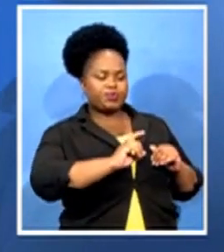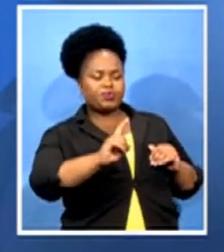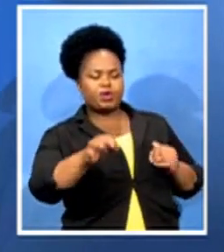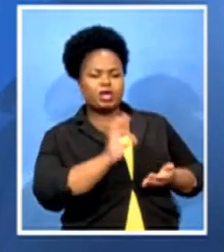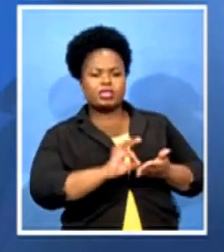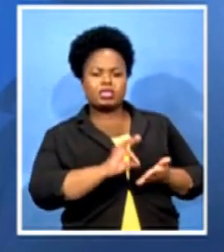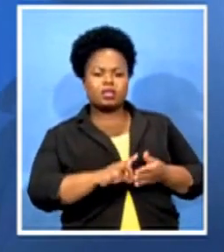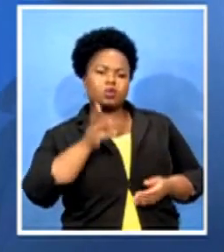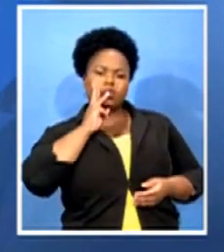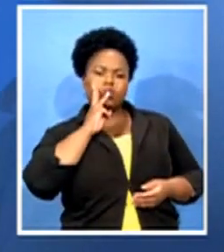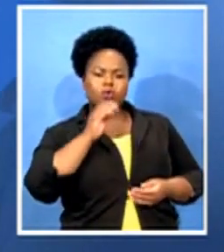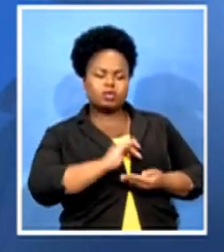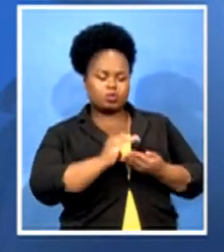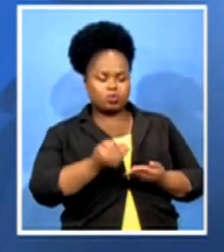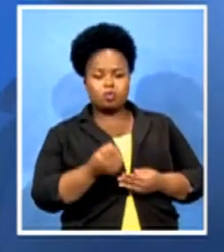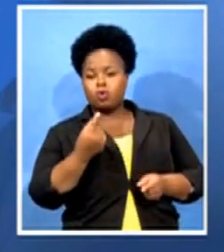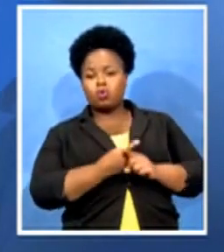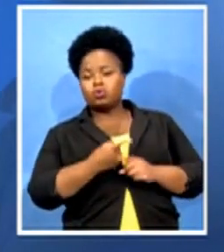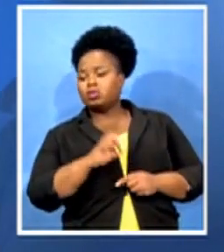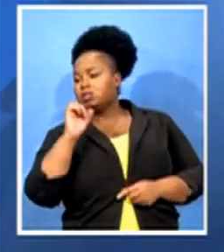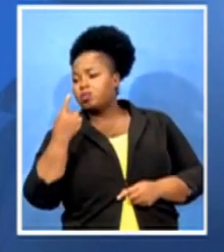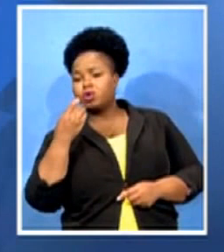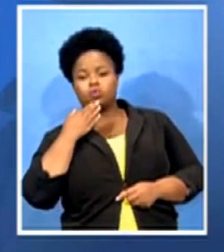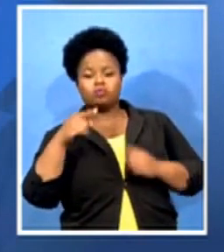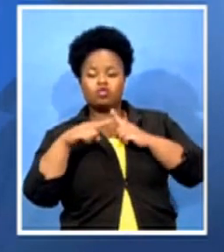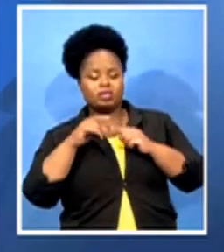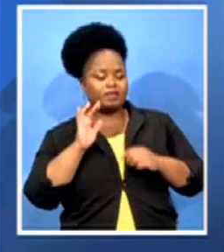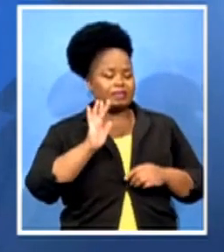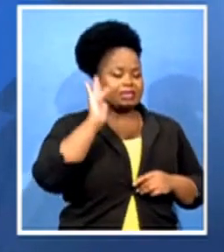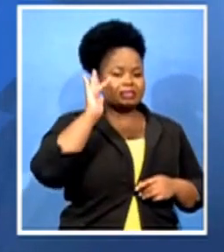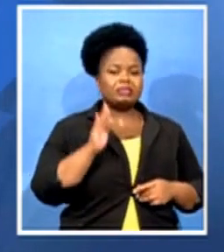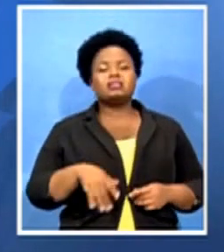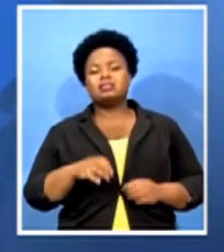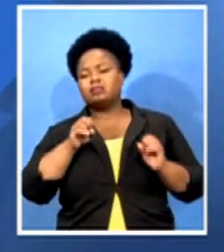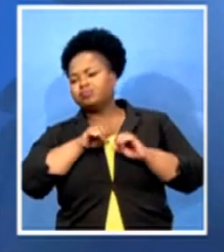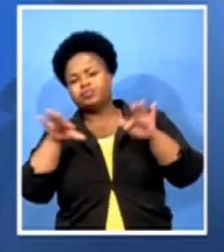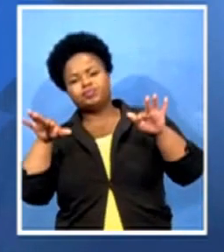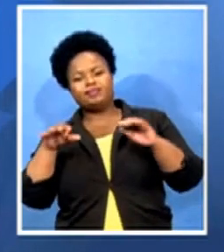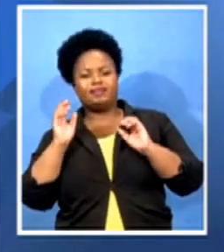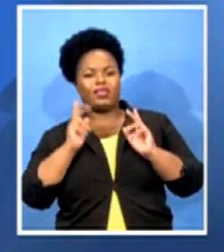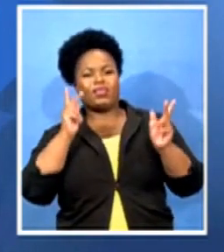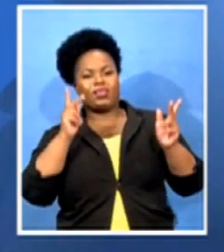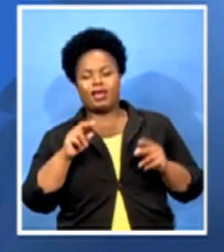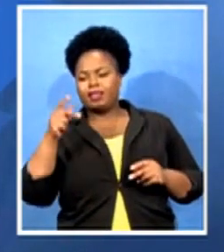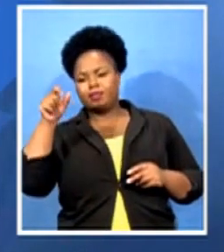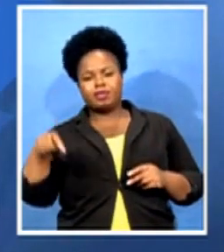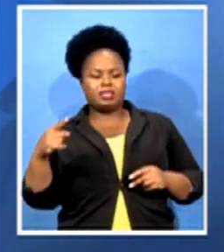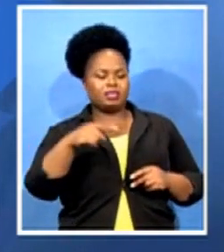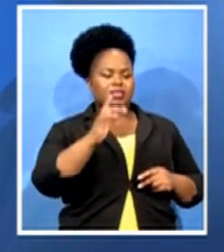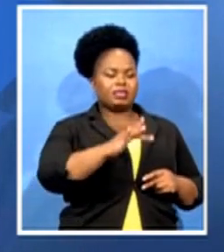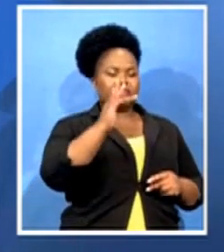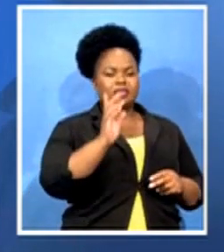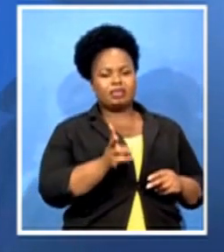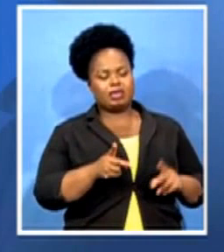someone who might be positive touches does not leave the virus for the other person to come and touch. But if we do that, because